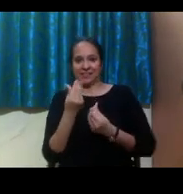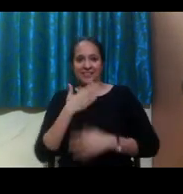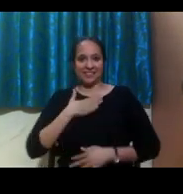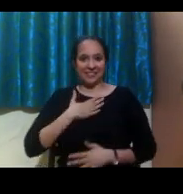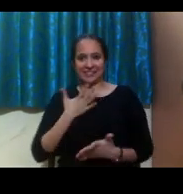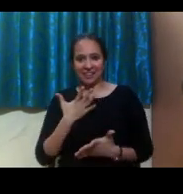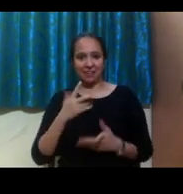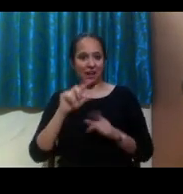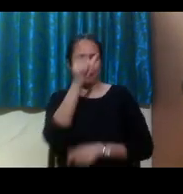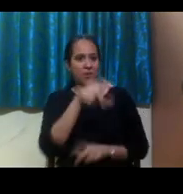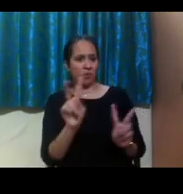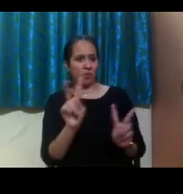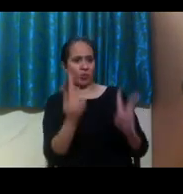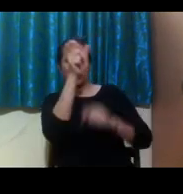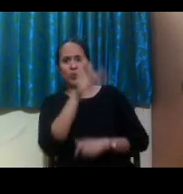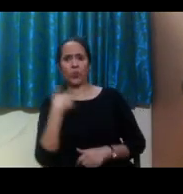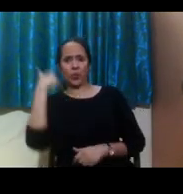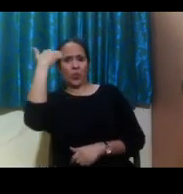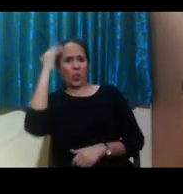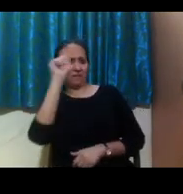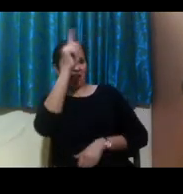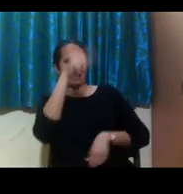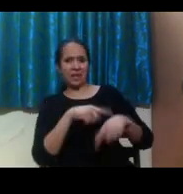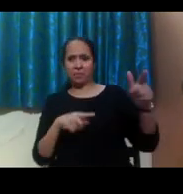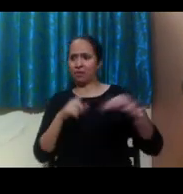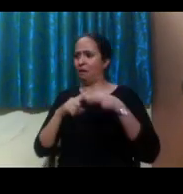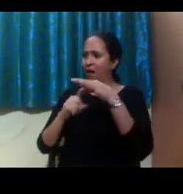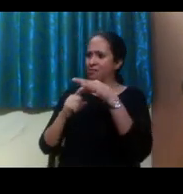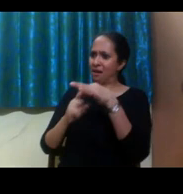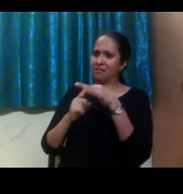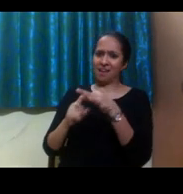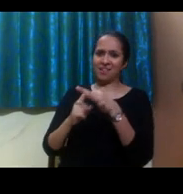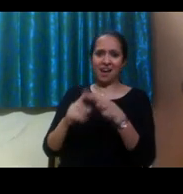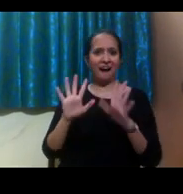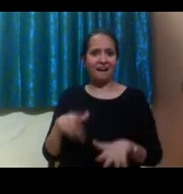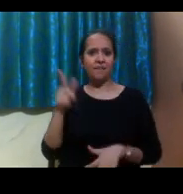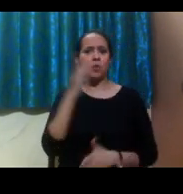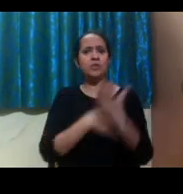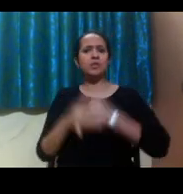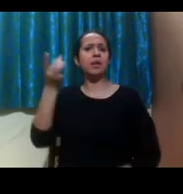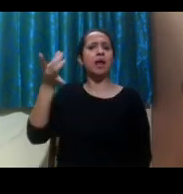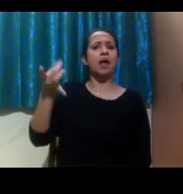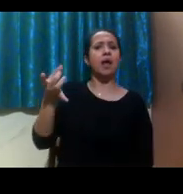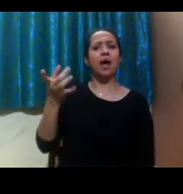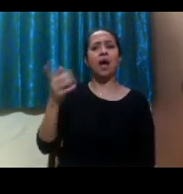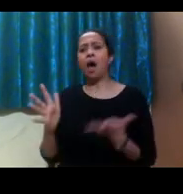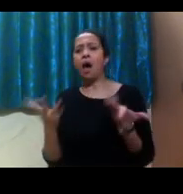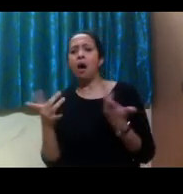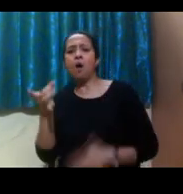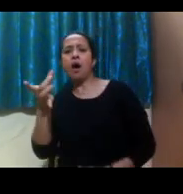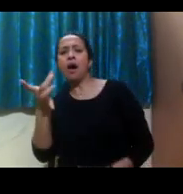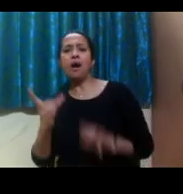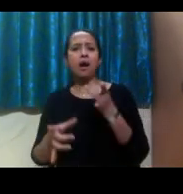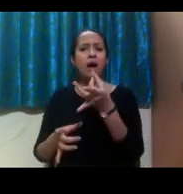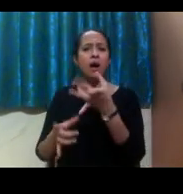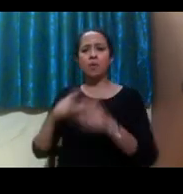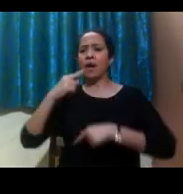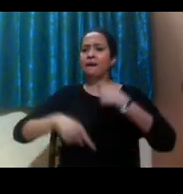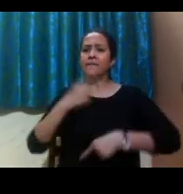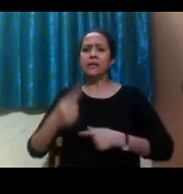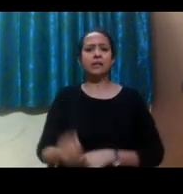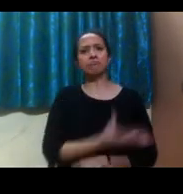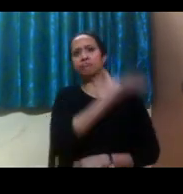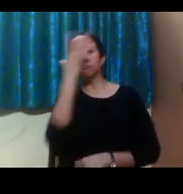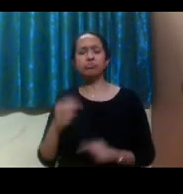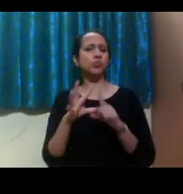stranger who's coming to you and asking you lots of questions about your disability and about how you live, how your daily living goes and that sort of